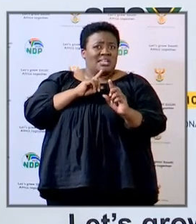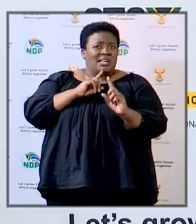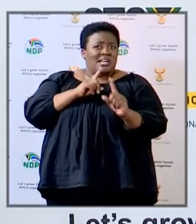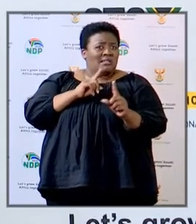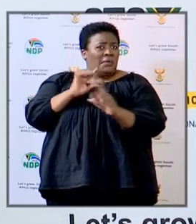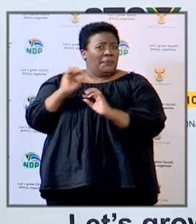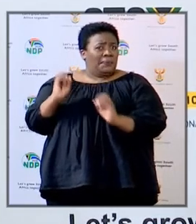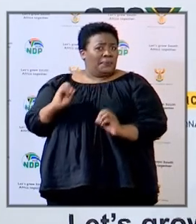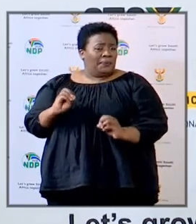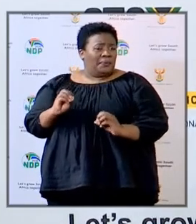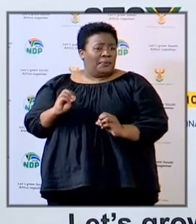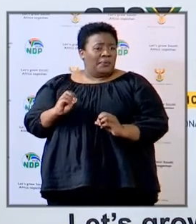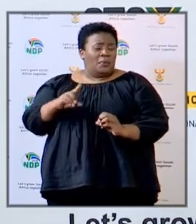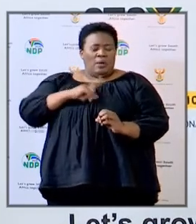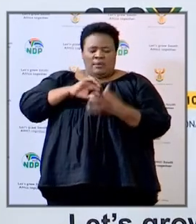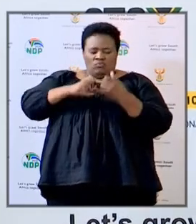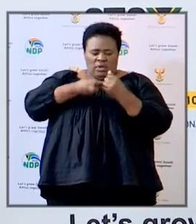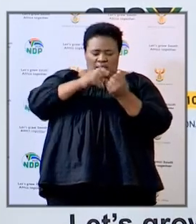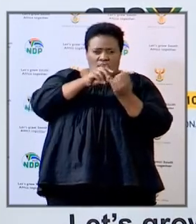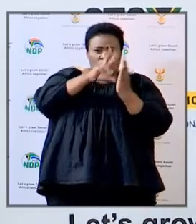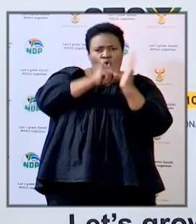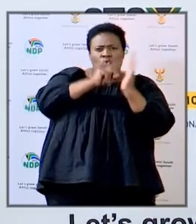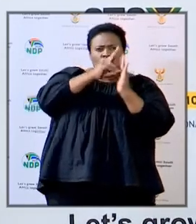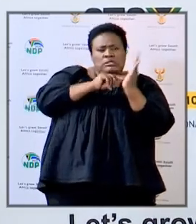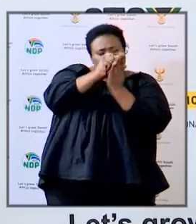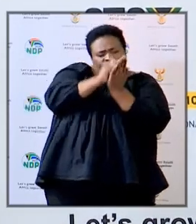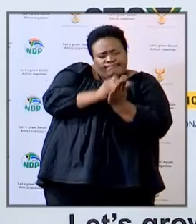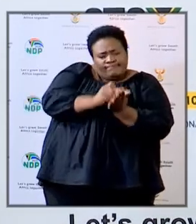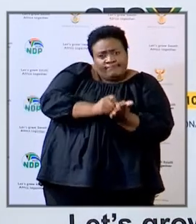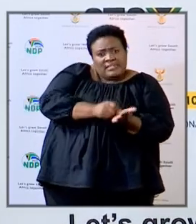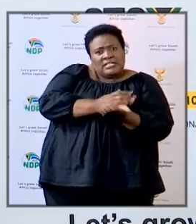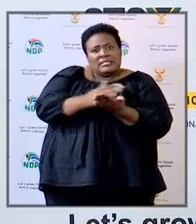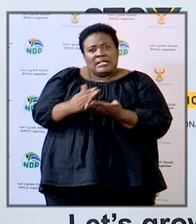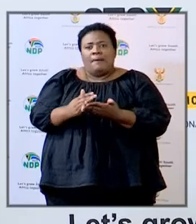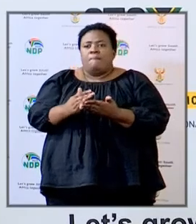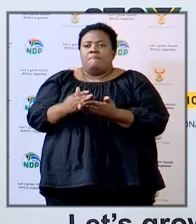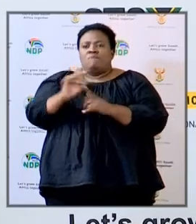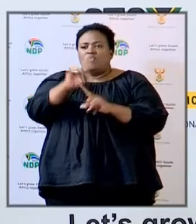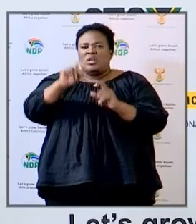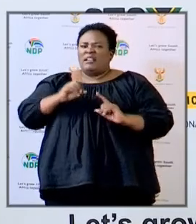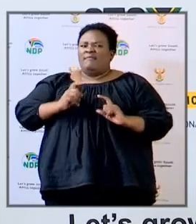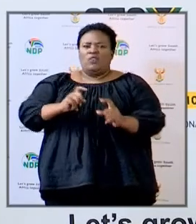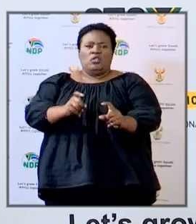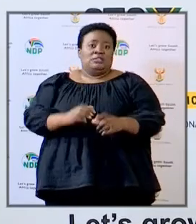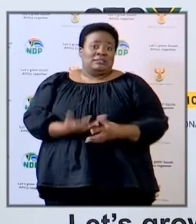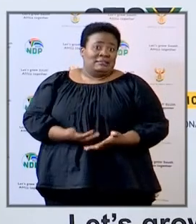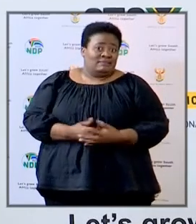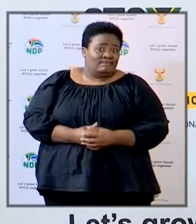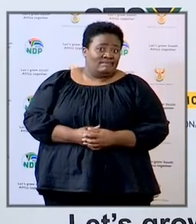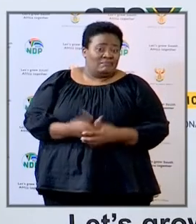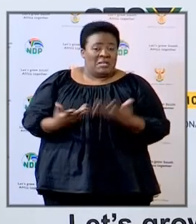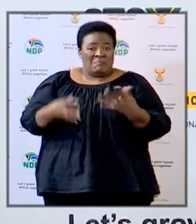DM because I was taking notes and other questions were running quite fast